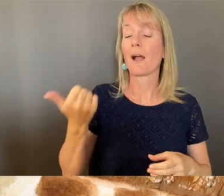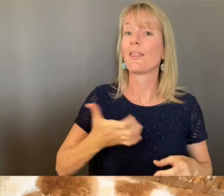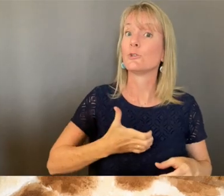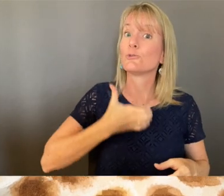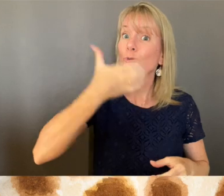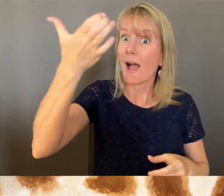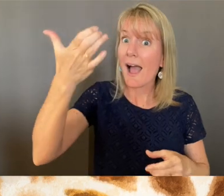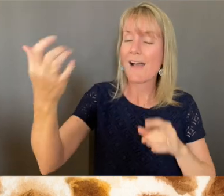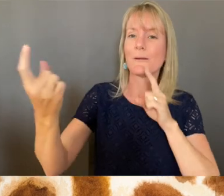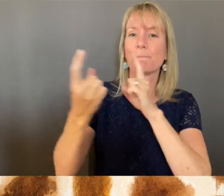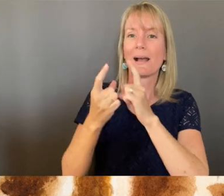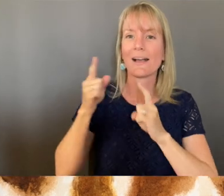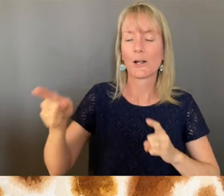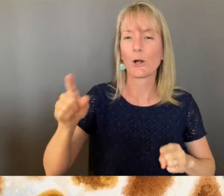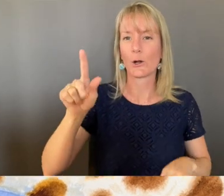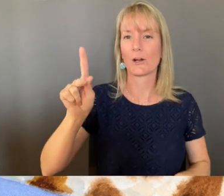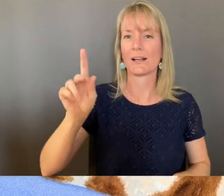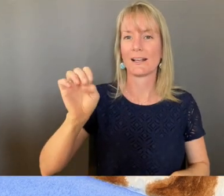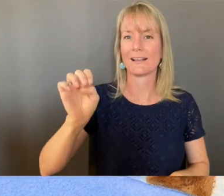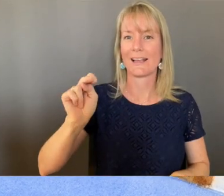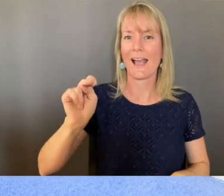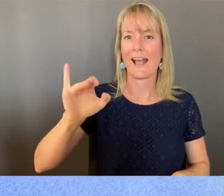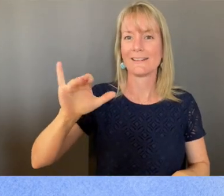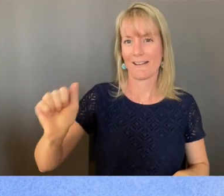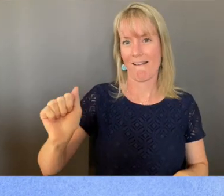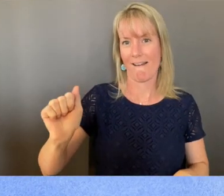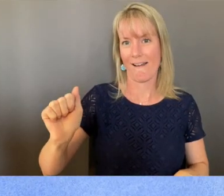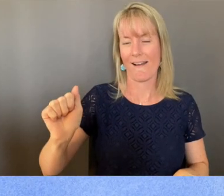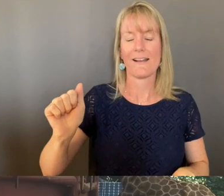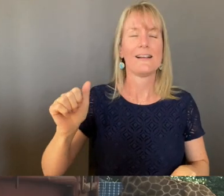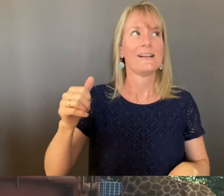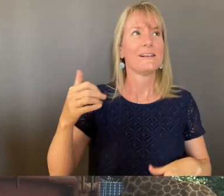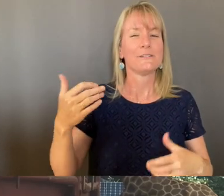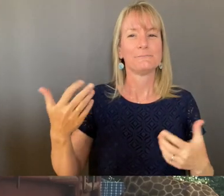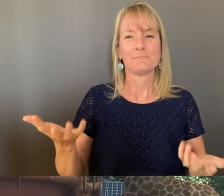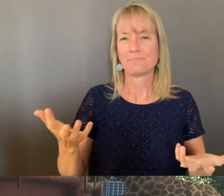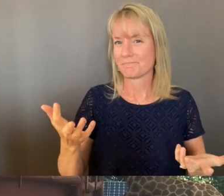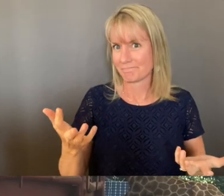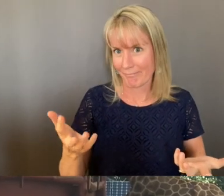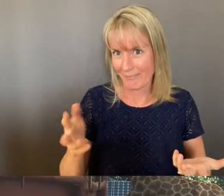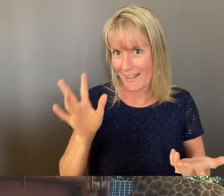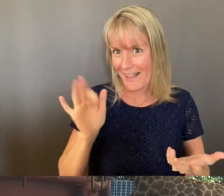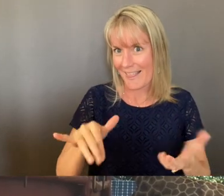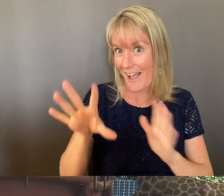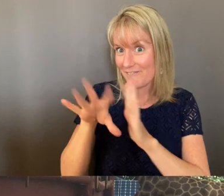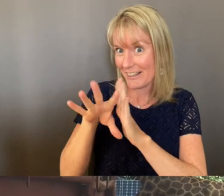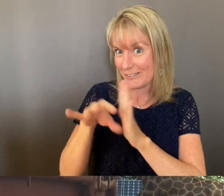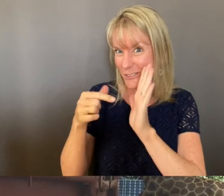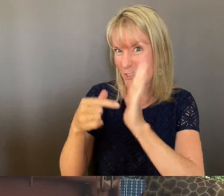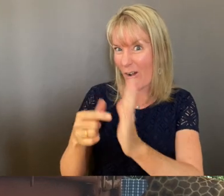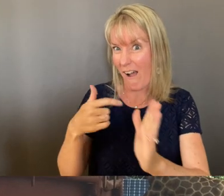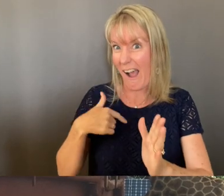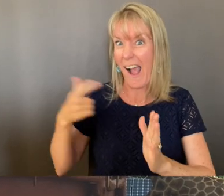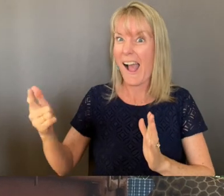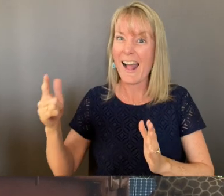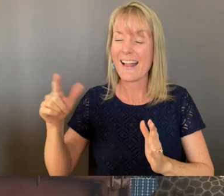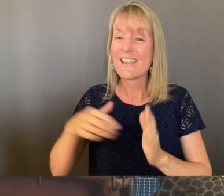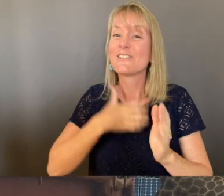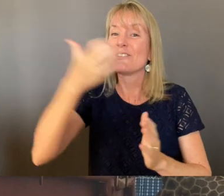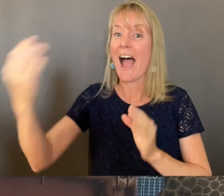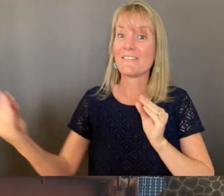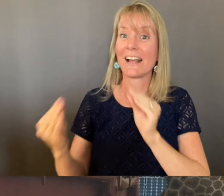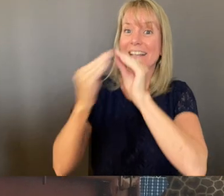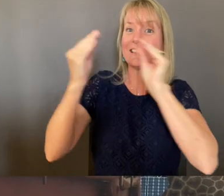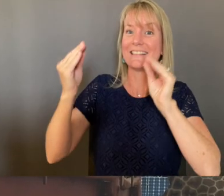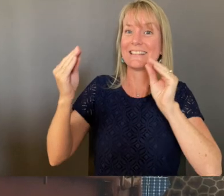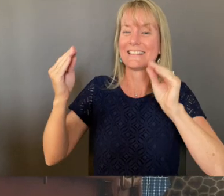This giraffe, we met her in Kenya and as you can see in this video, I even had